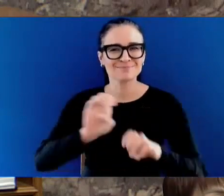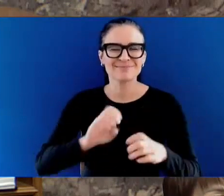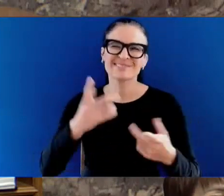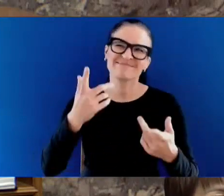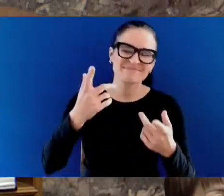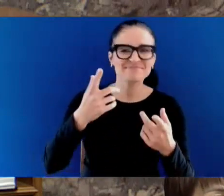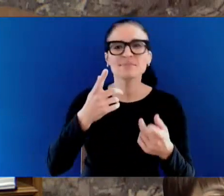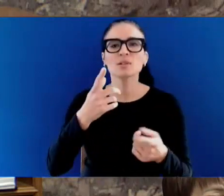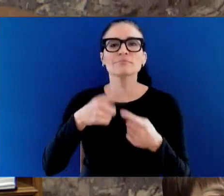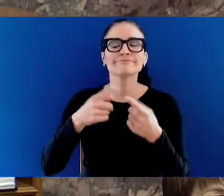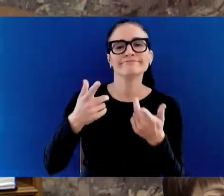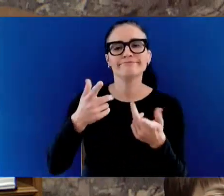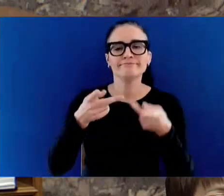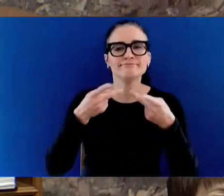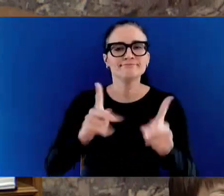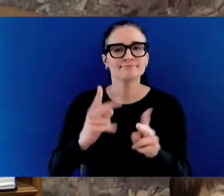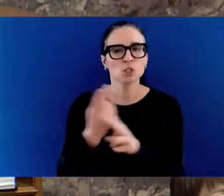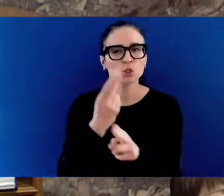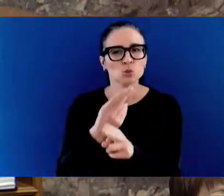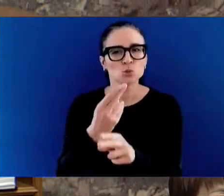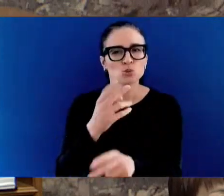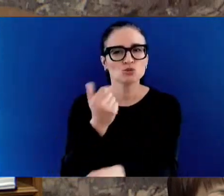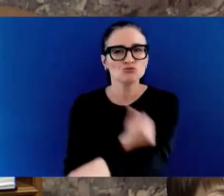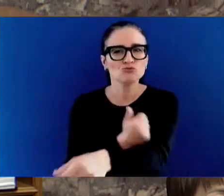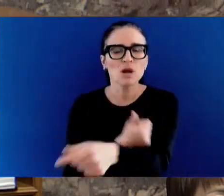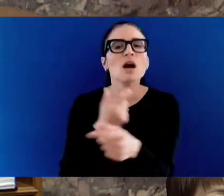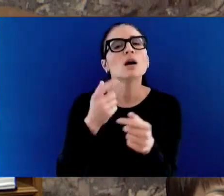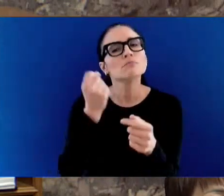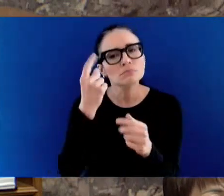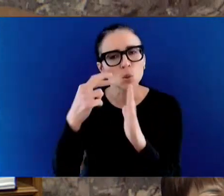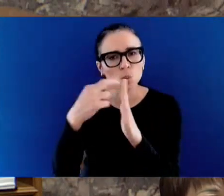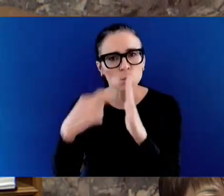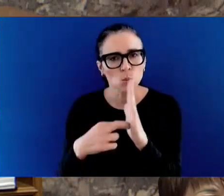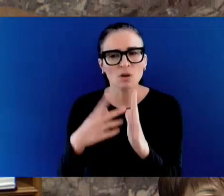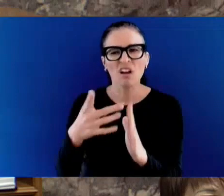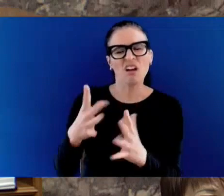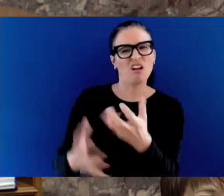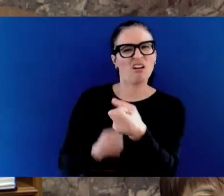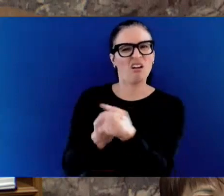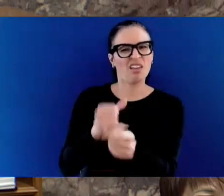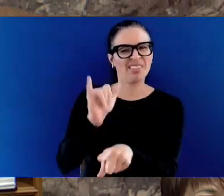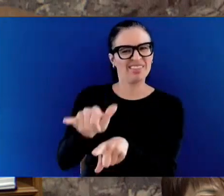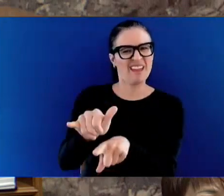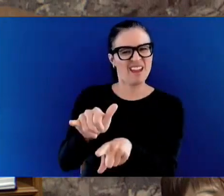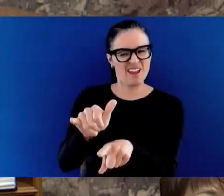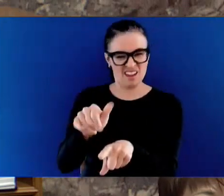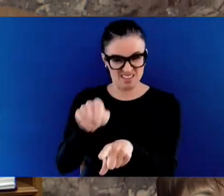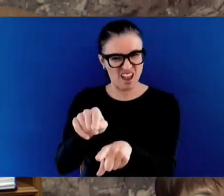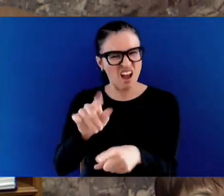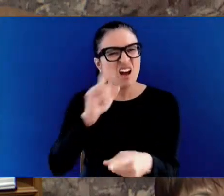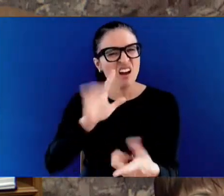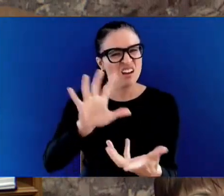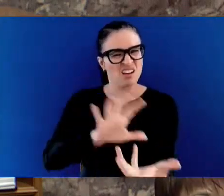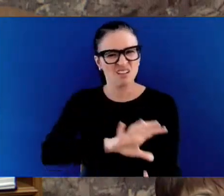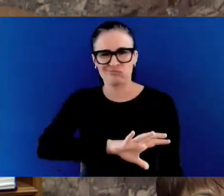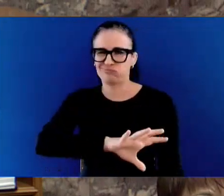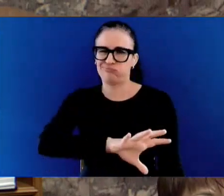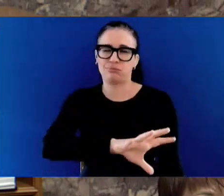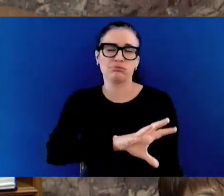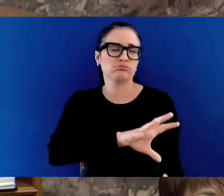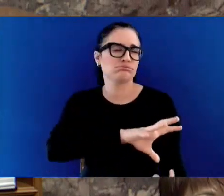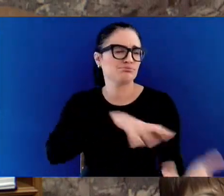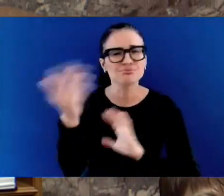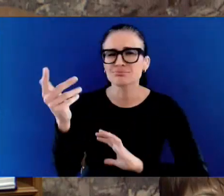and shattered communities. British Columbians are now forced to make an unacceptable choice between sharing a hotel room with